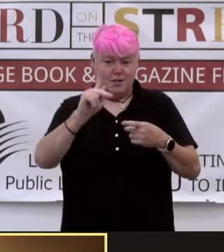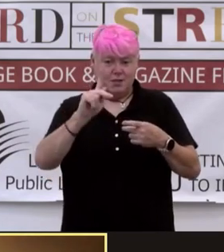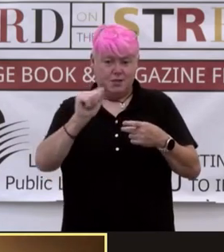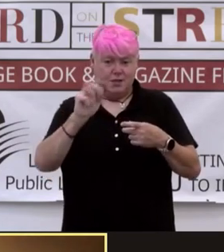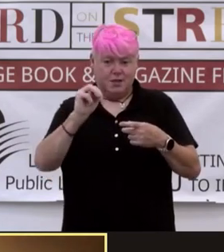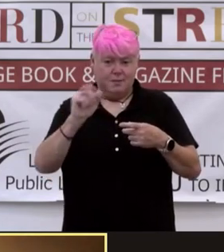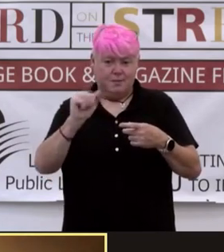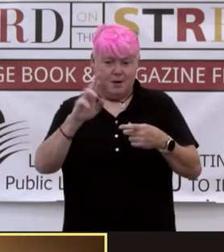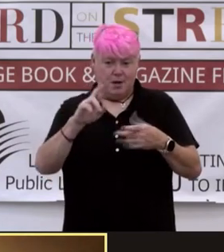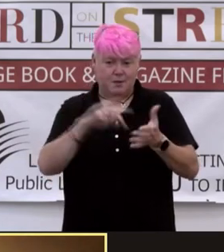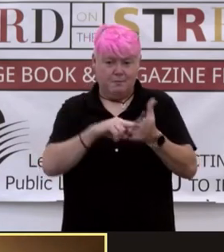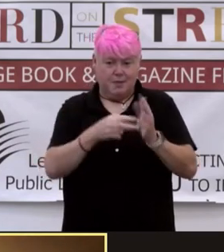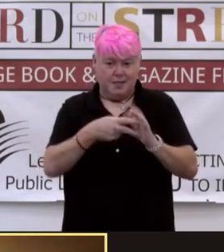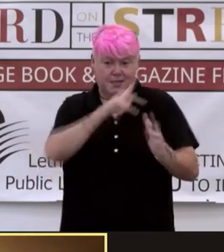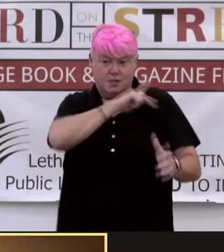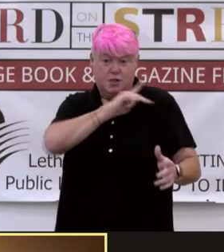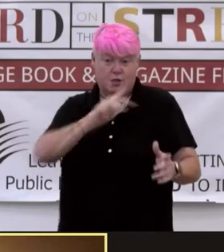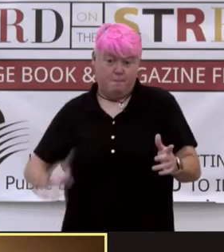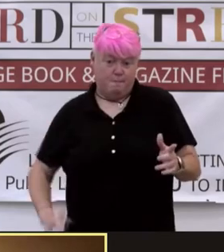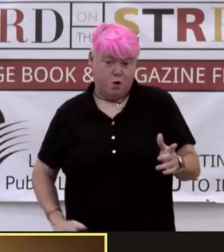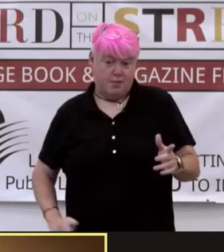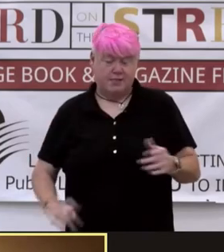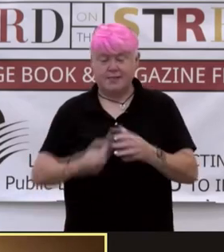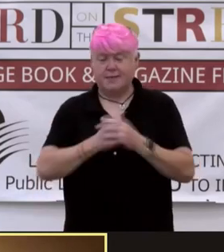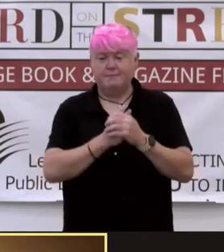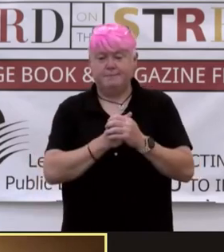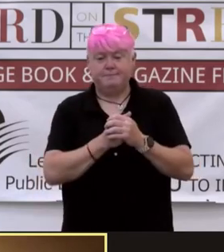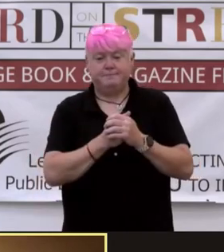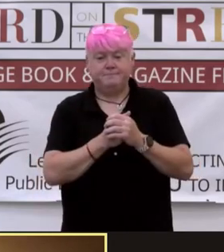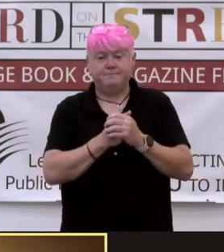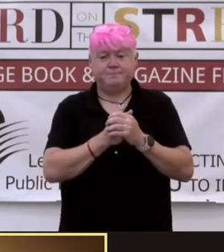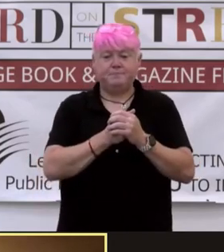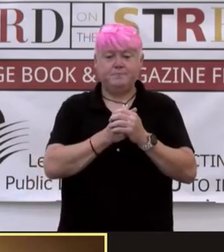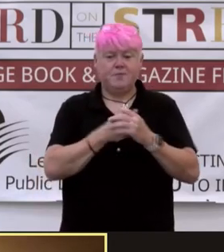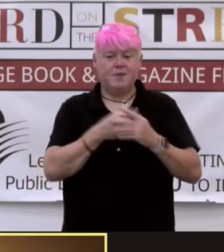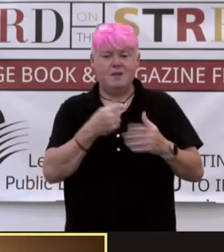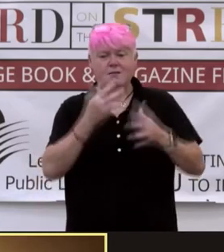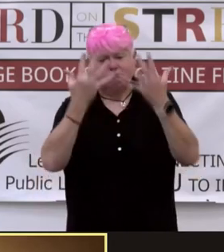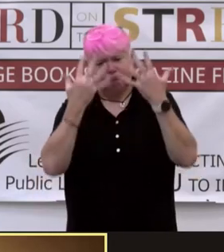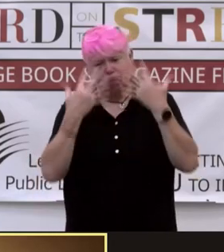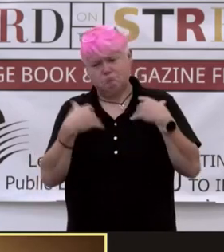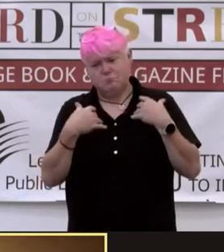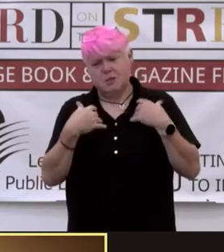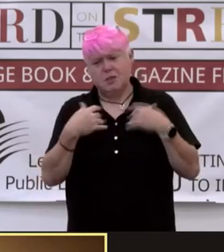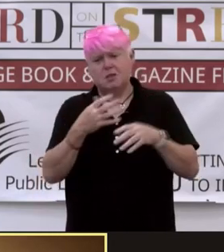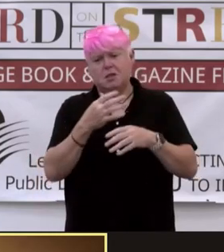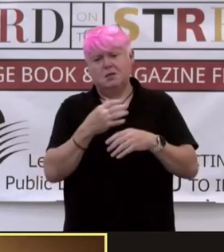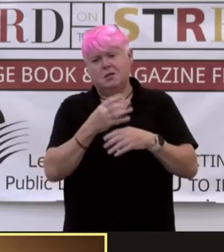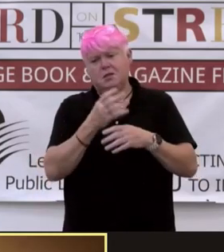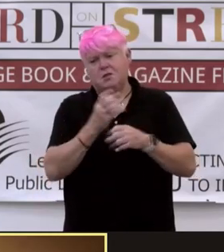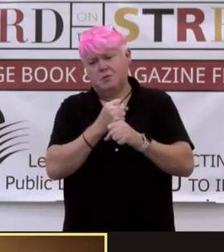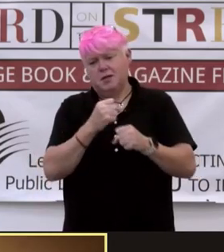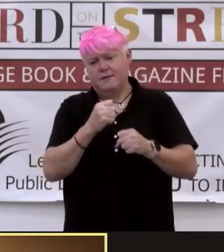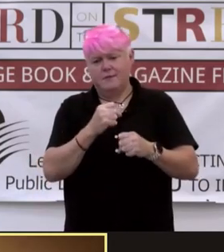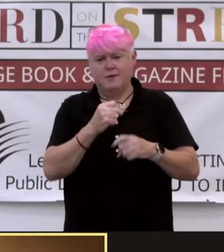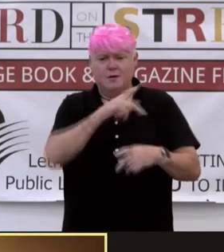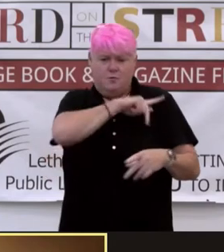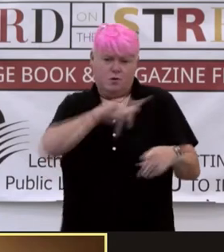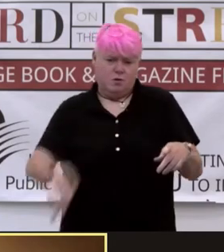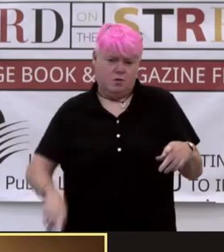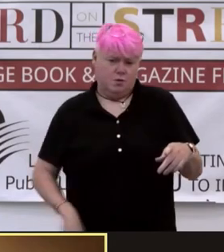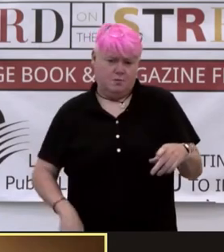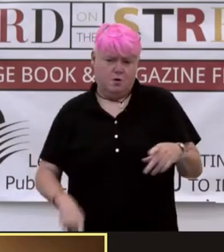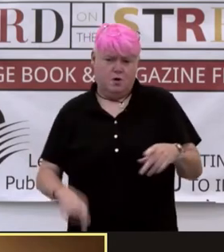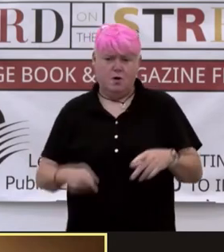means the prince. This is your first glimpse, but not your only glimpse, sadly, that you will get of him. The Rajkumar moves to